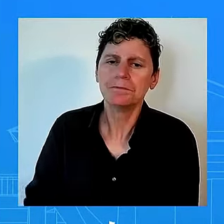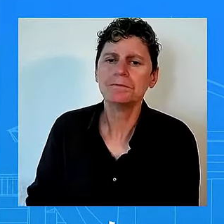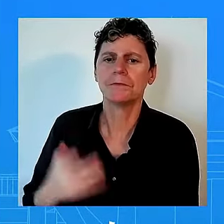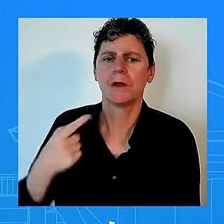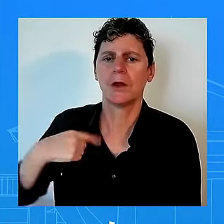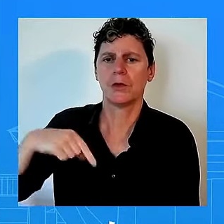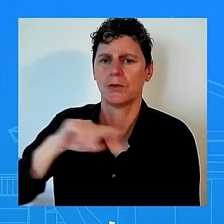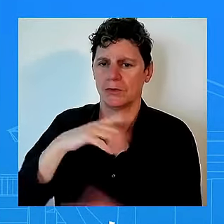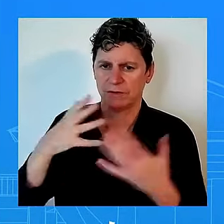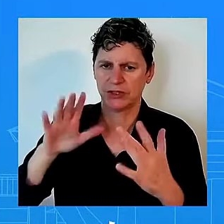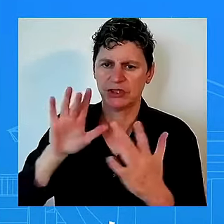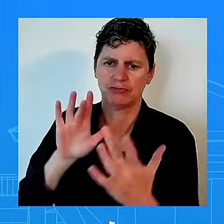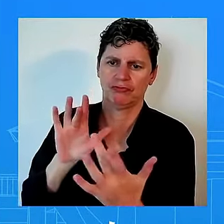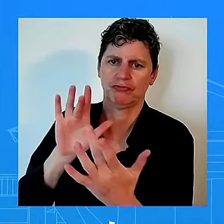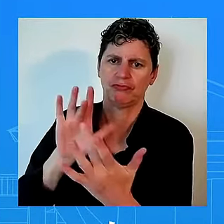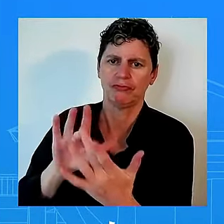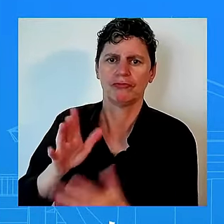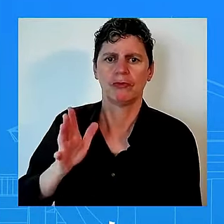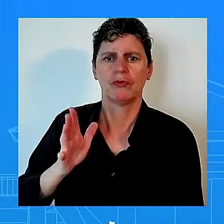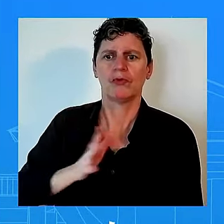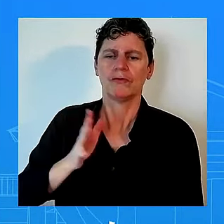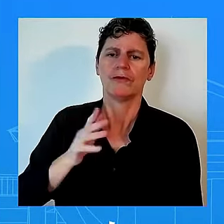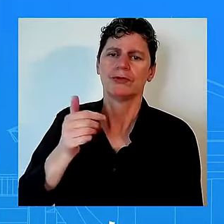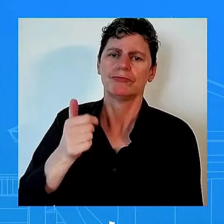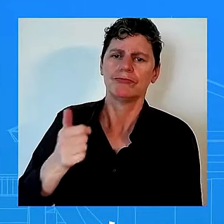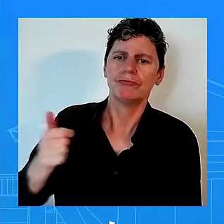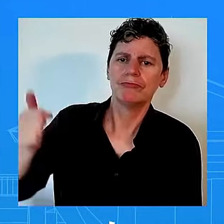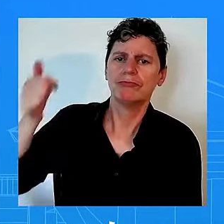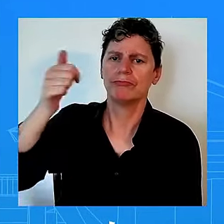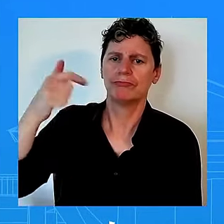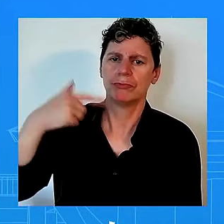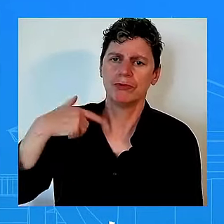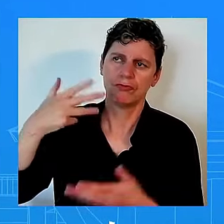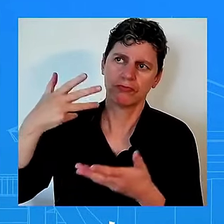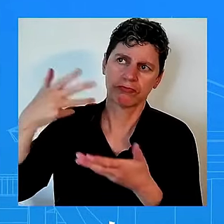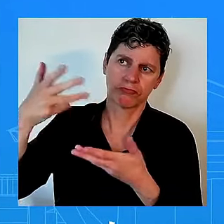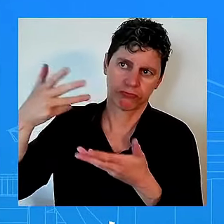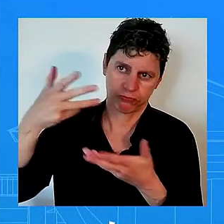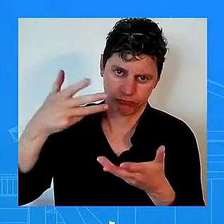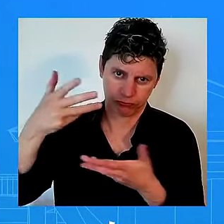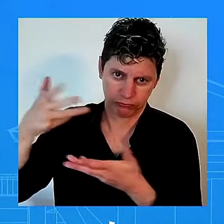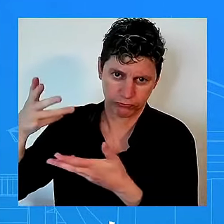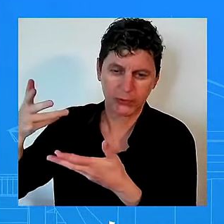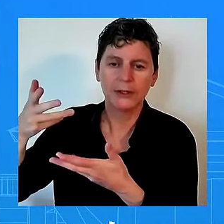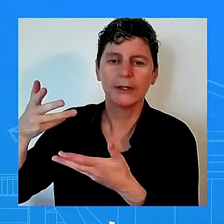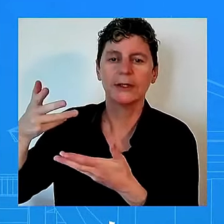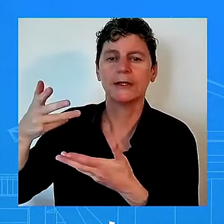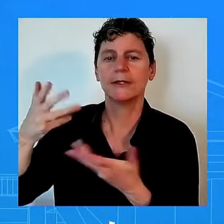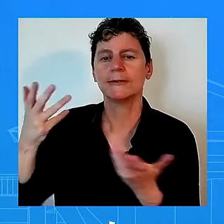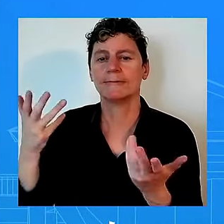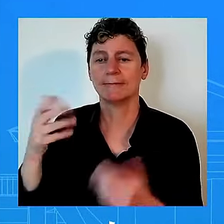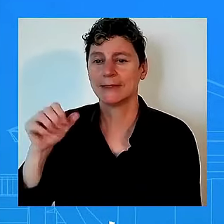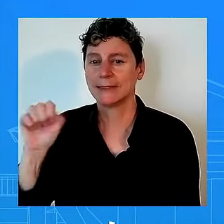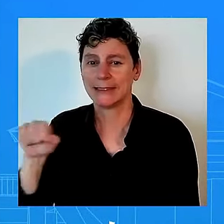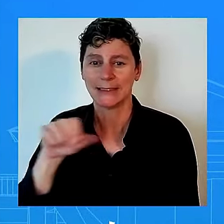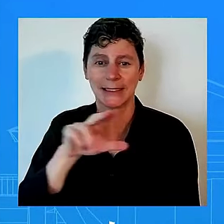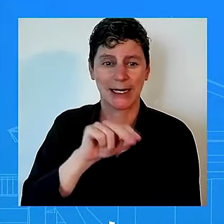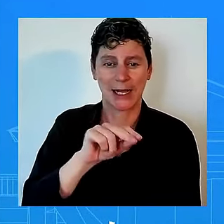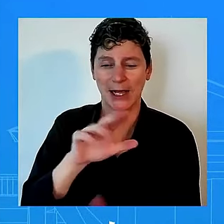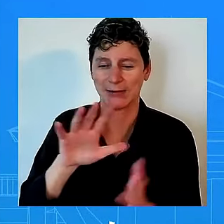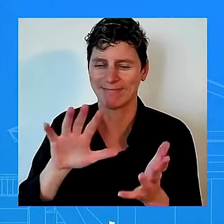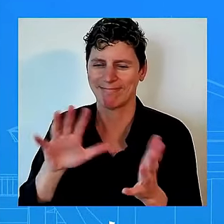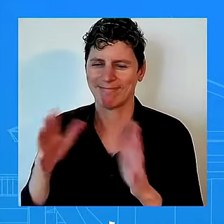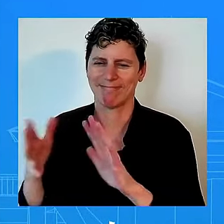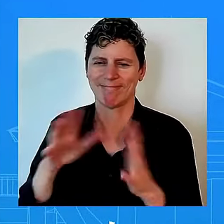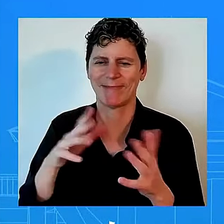closely i don't have a specific question to you on that on on a yes or no but this is something that we're certainly going to monitor uh what we want to see